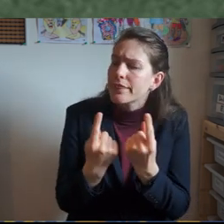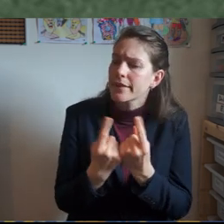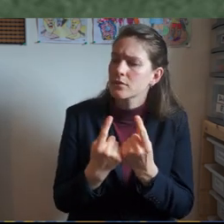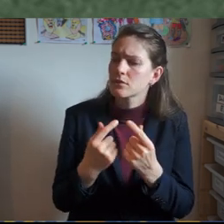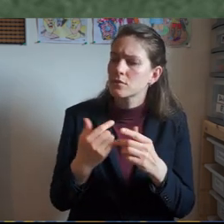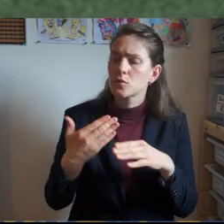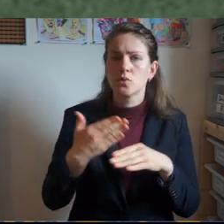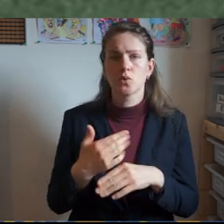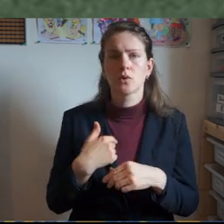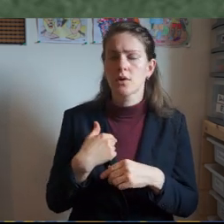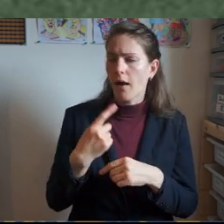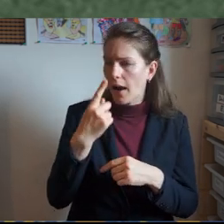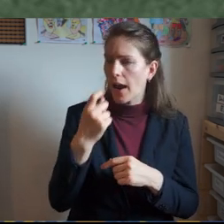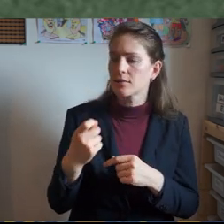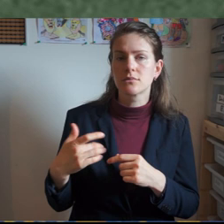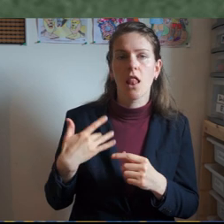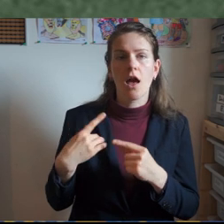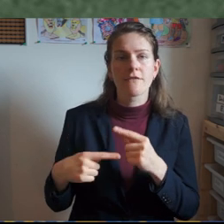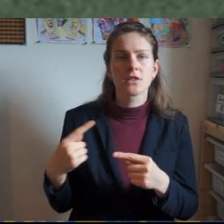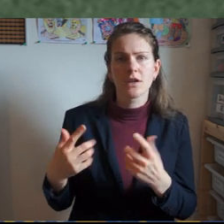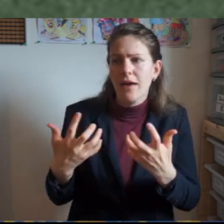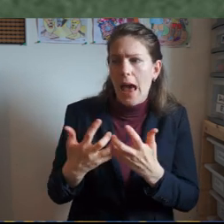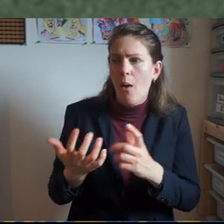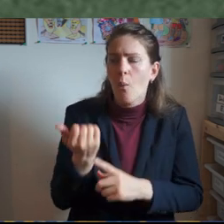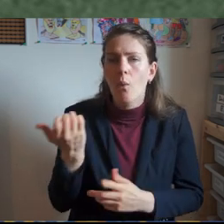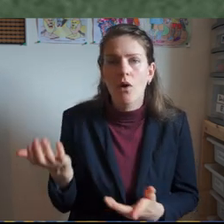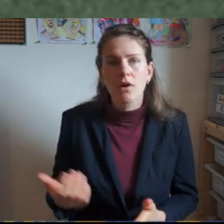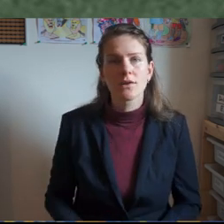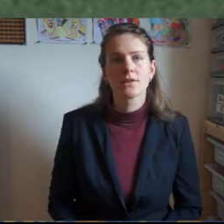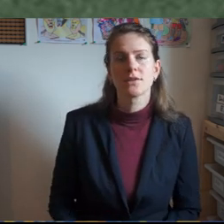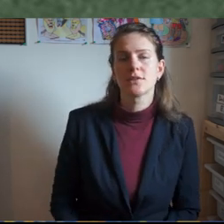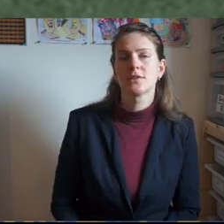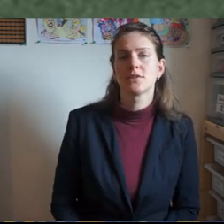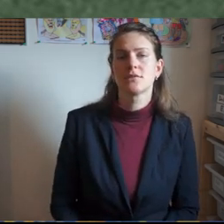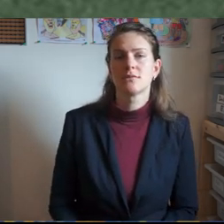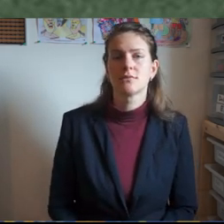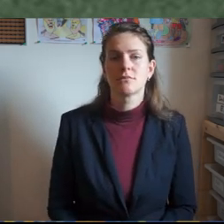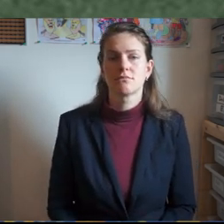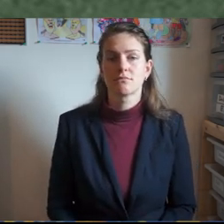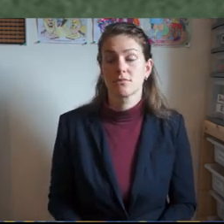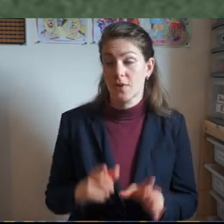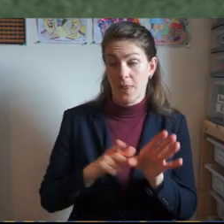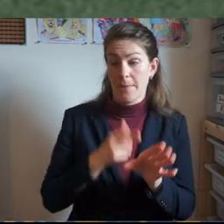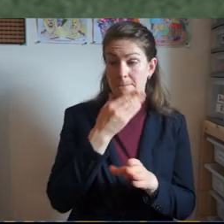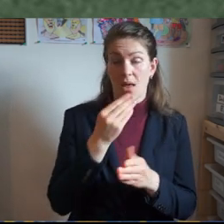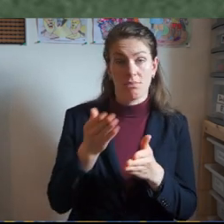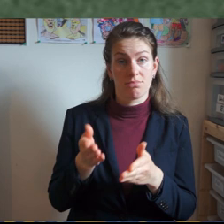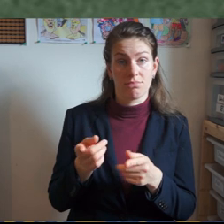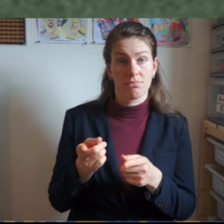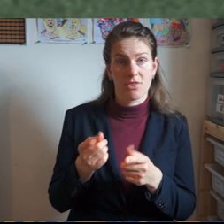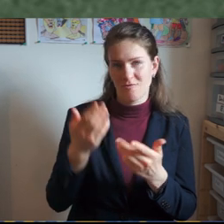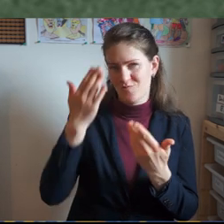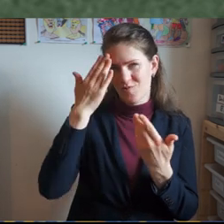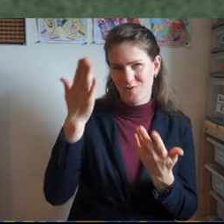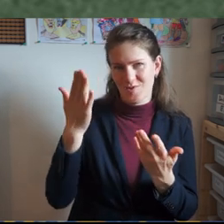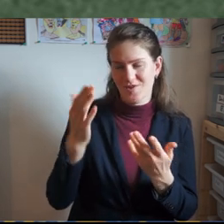have eternal life? Well, this young man he didn't know that the question he was asking